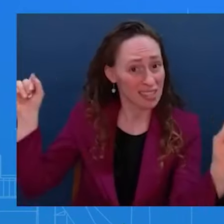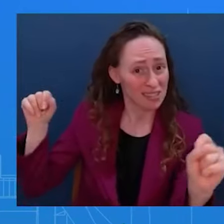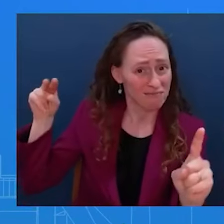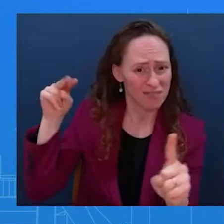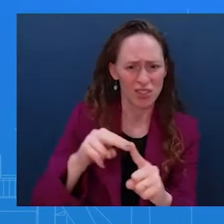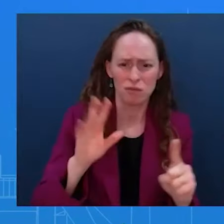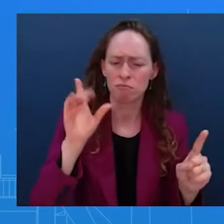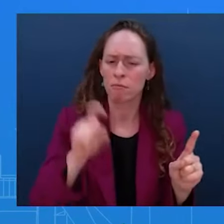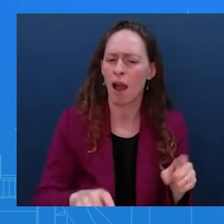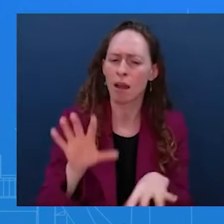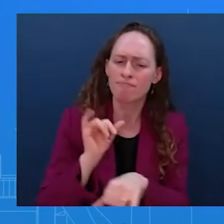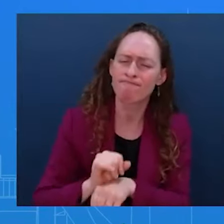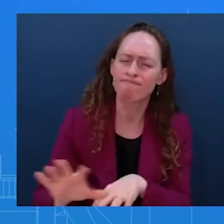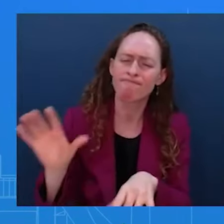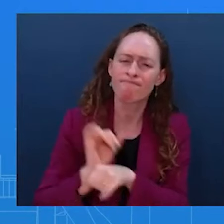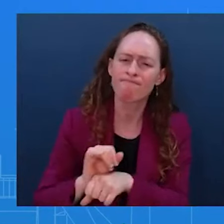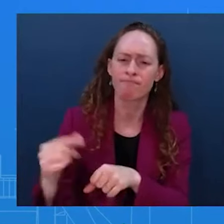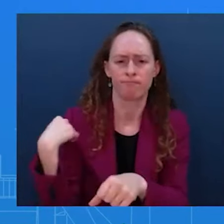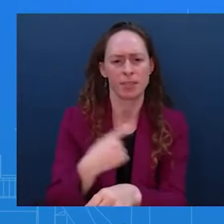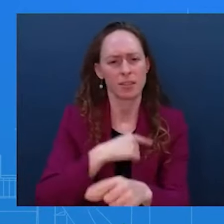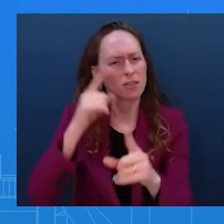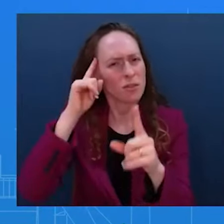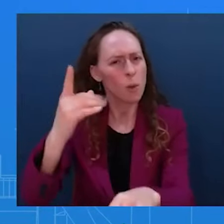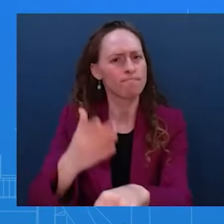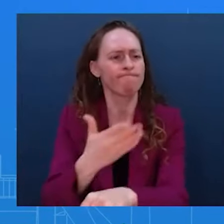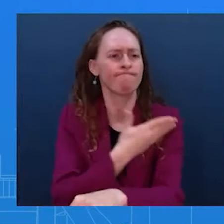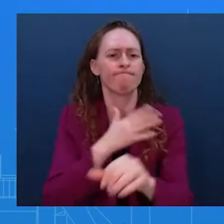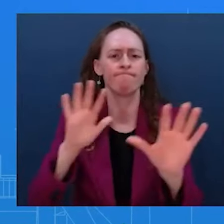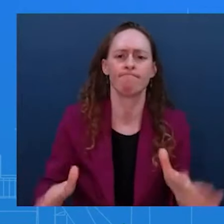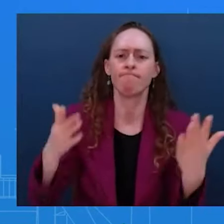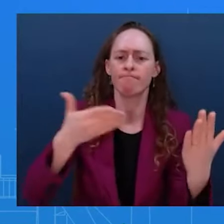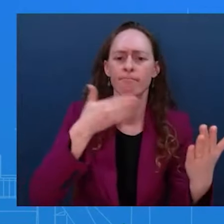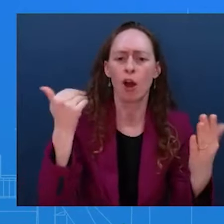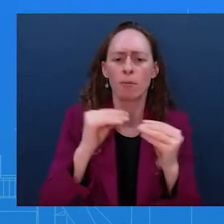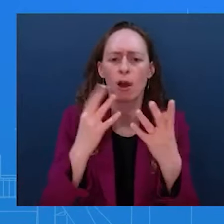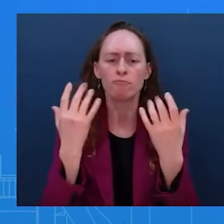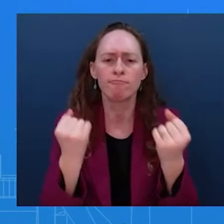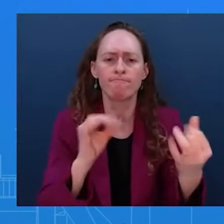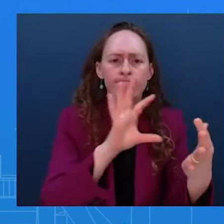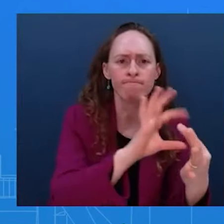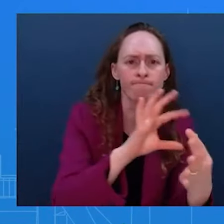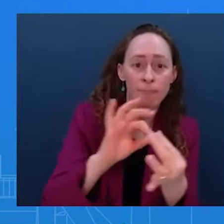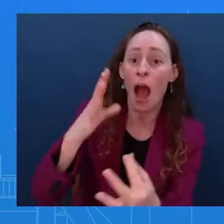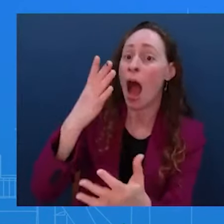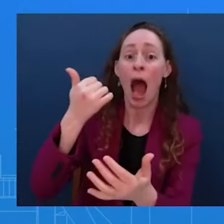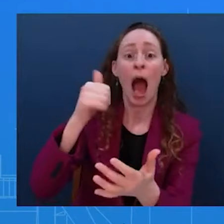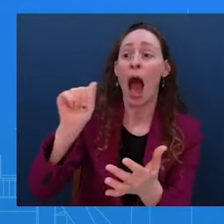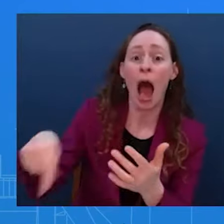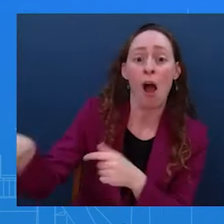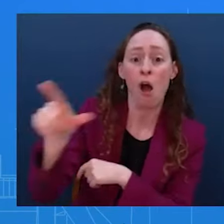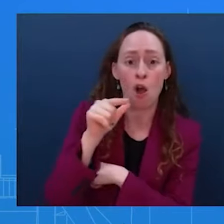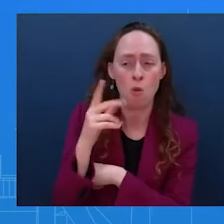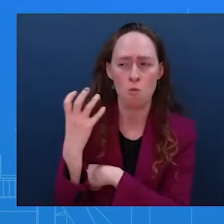to work with state and local authorities to try to thwart and disrupt those kinds of attacks and make it clear to anybody who might consider them that they'll be held properly